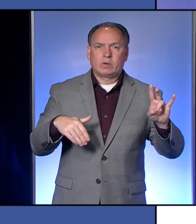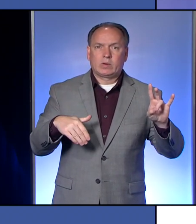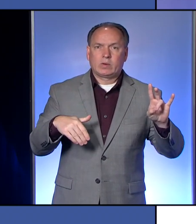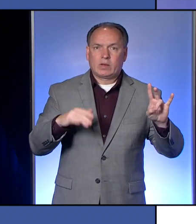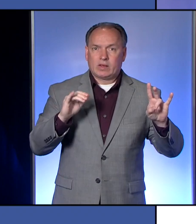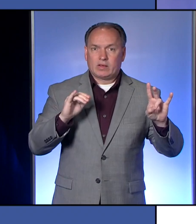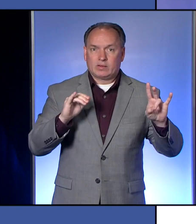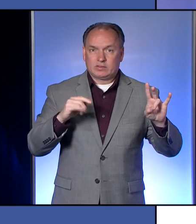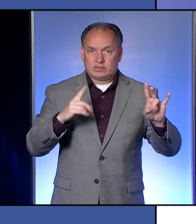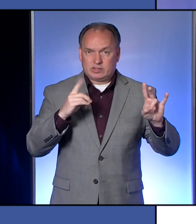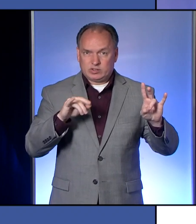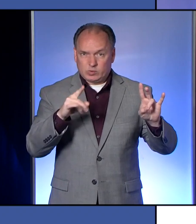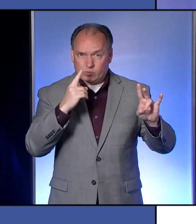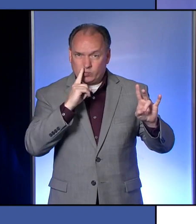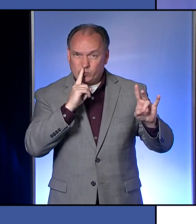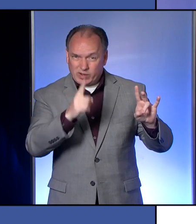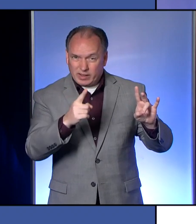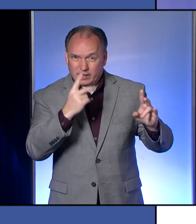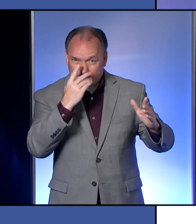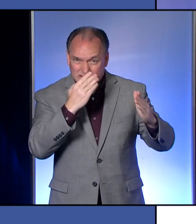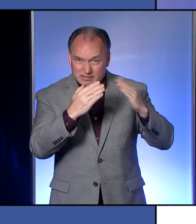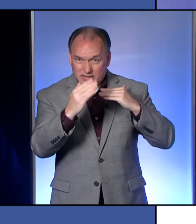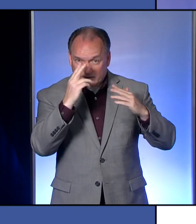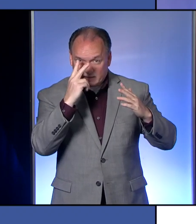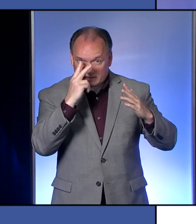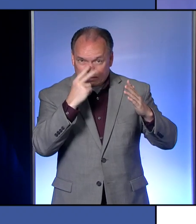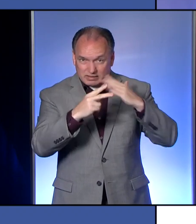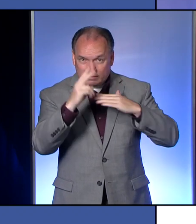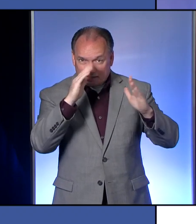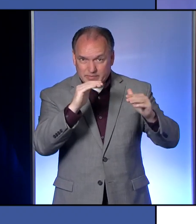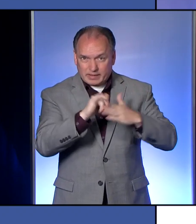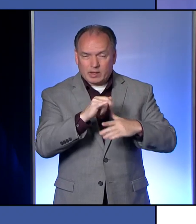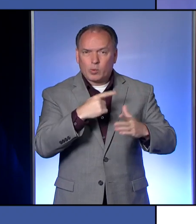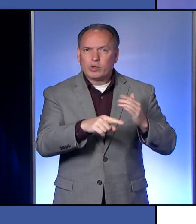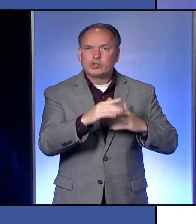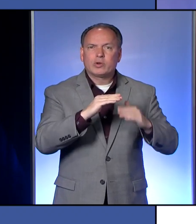expected? And then on a scale of 1 to 10, where's your level of concern right now?